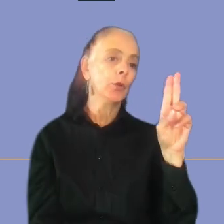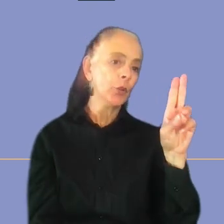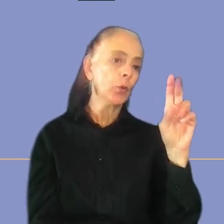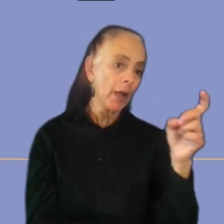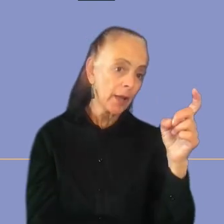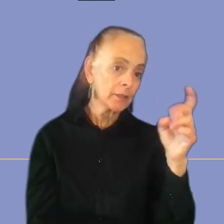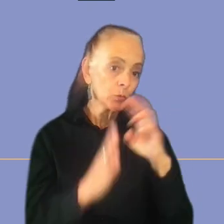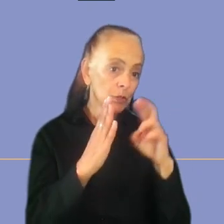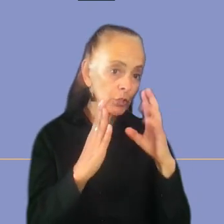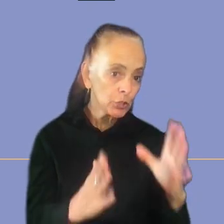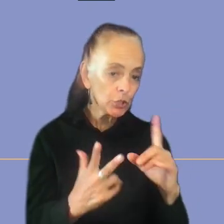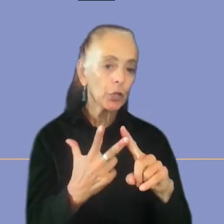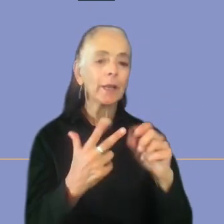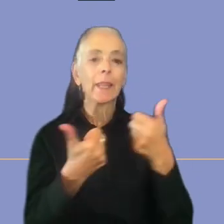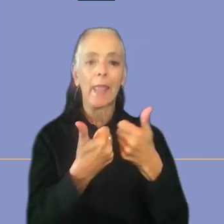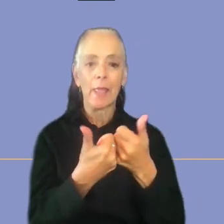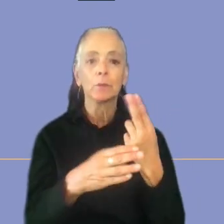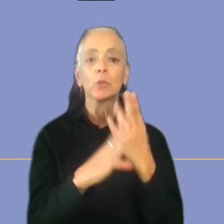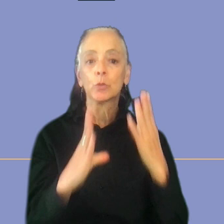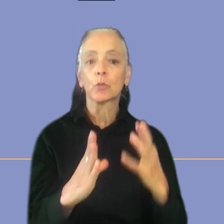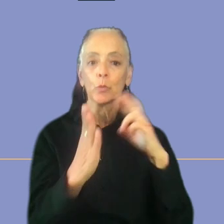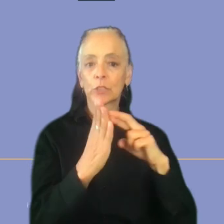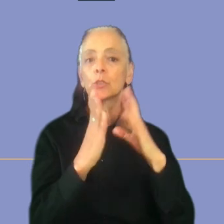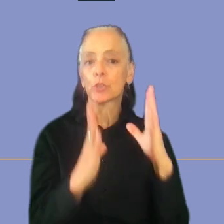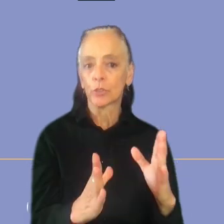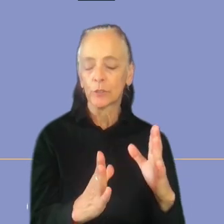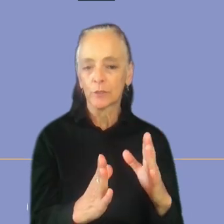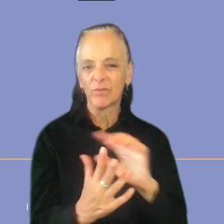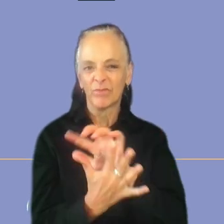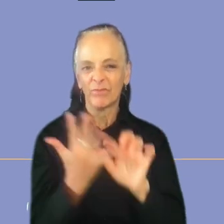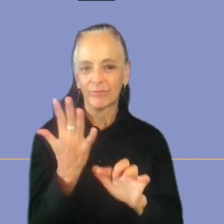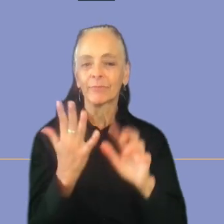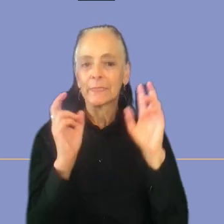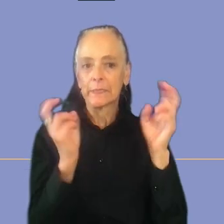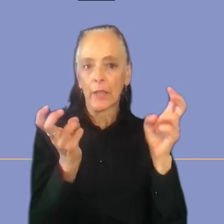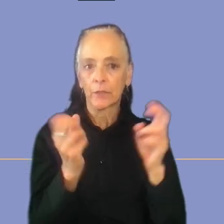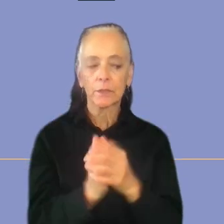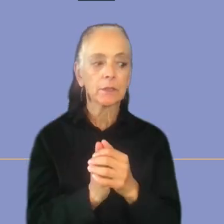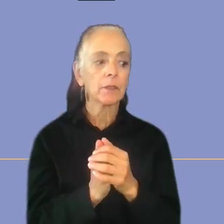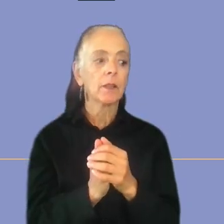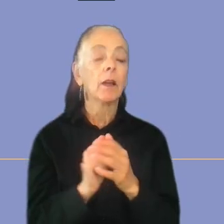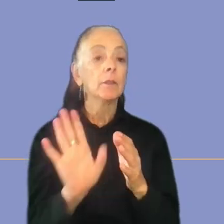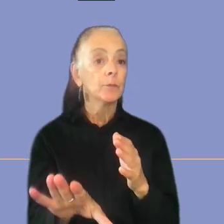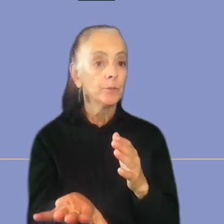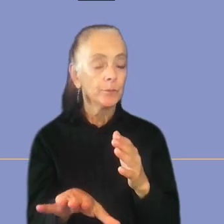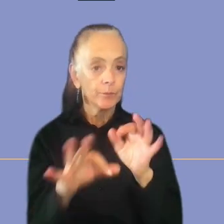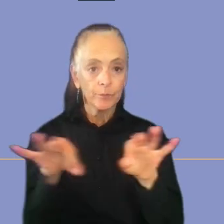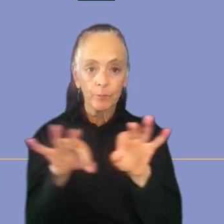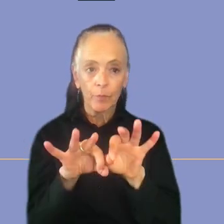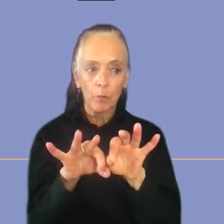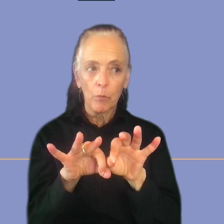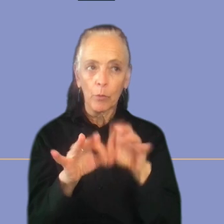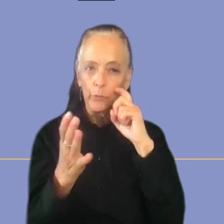user researcher. Something to be aware of here is the